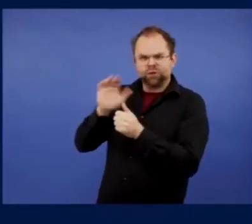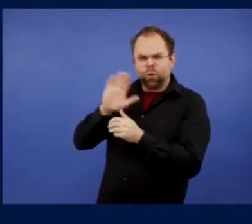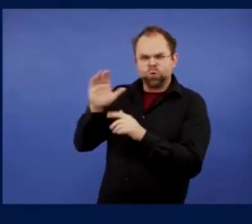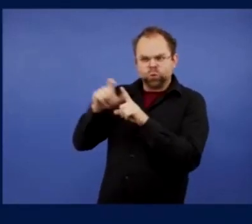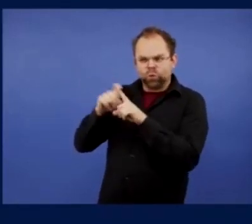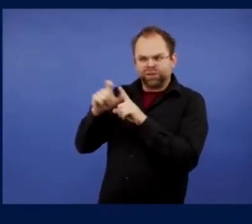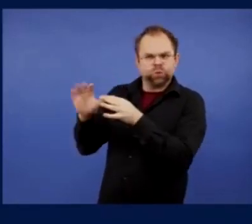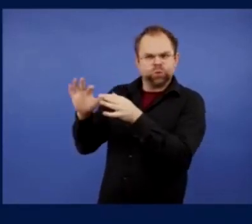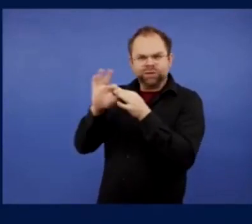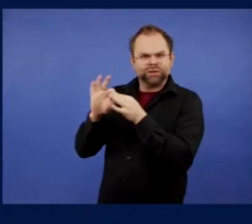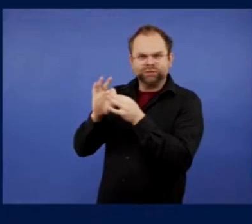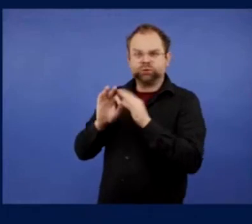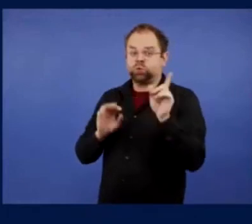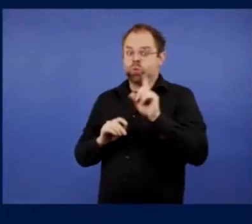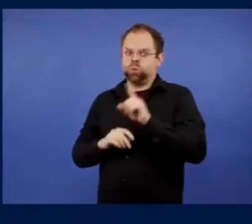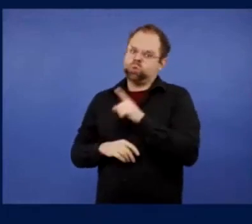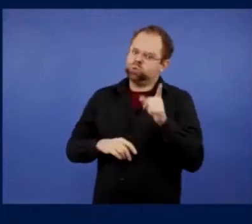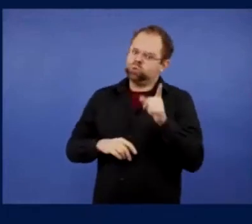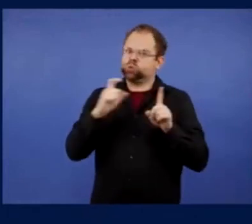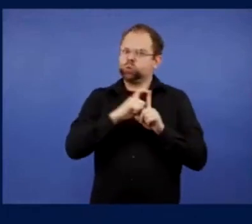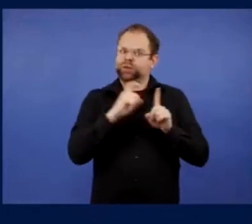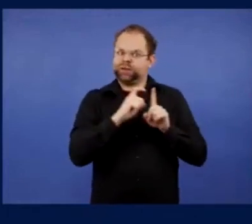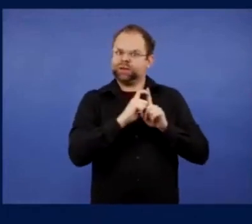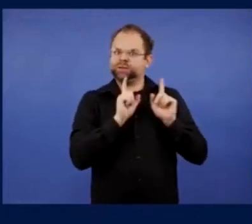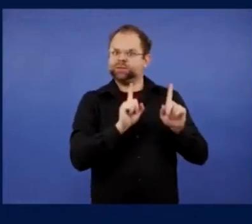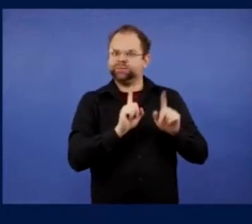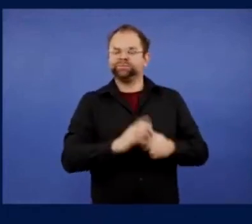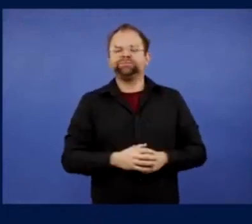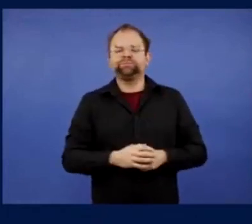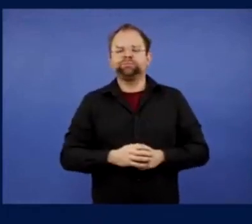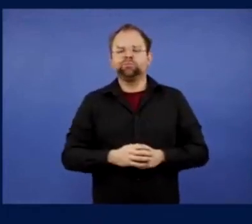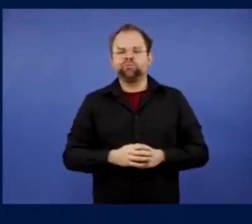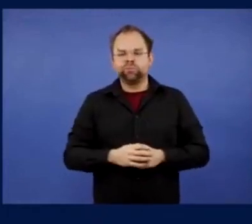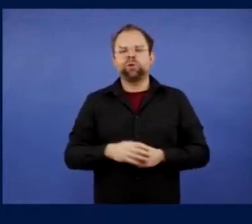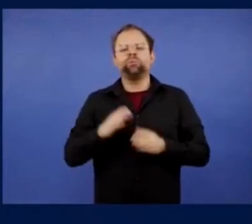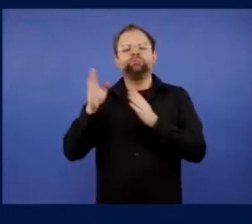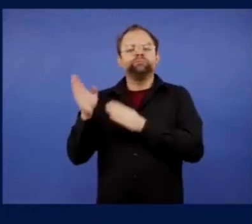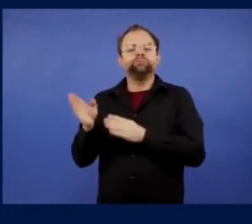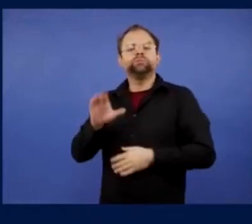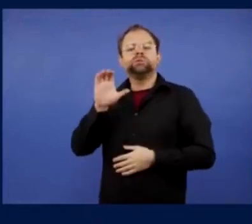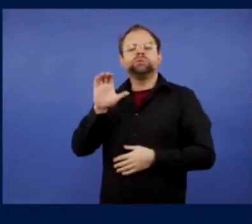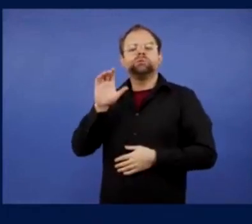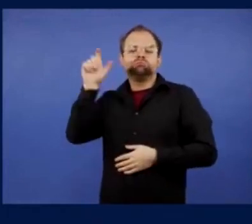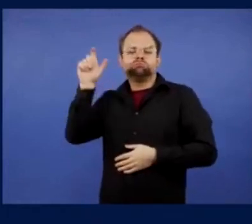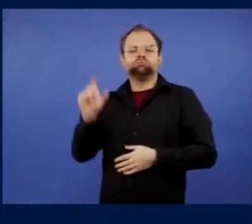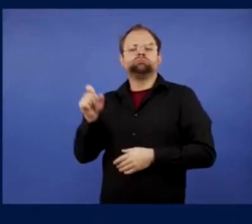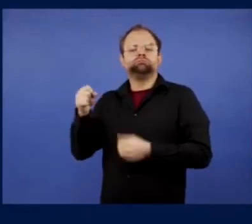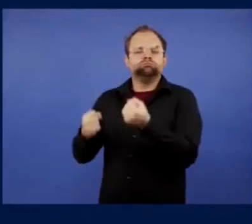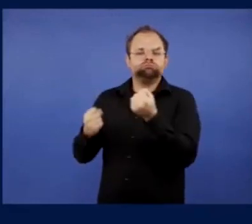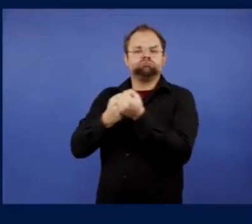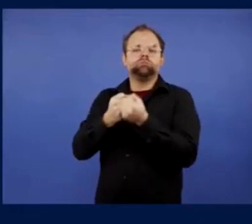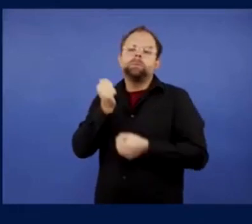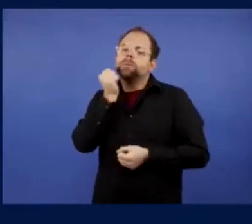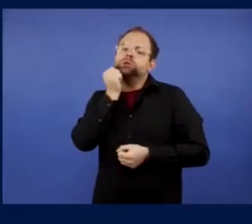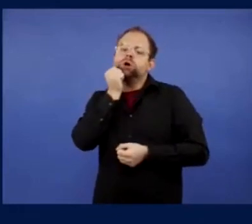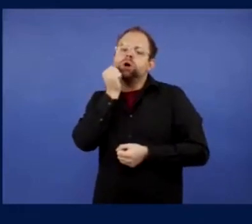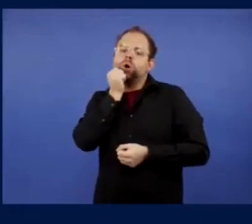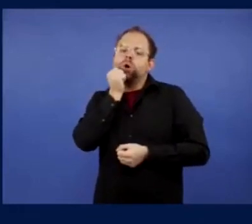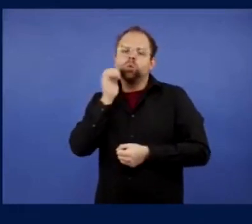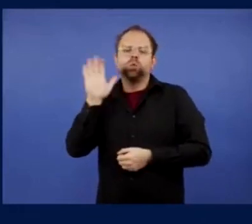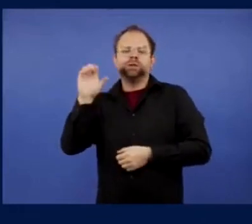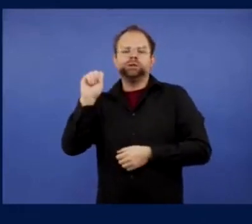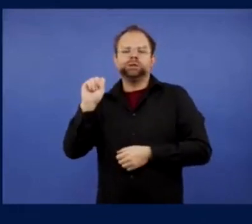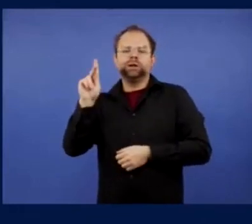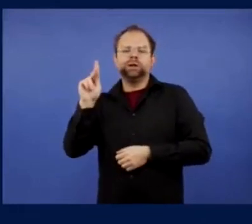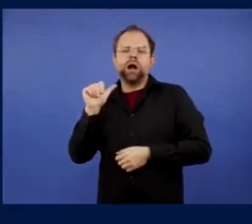Slido polls that will go through the morning. So please engage with that on Slido with the hashtag cafe,